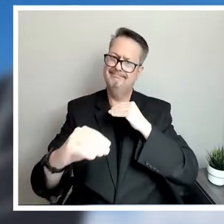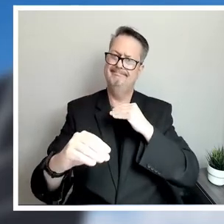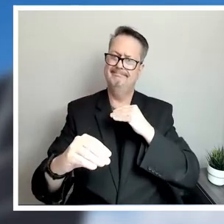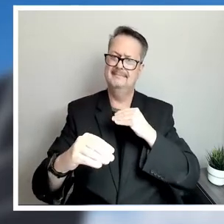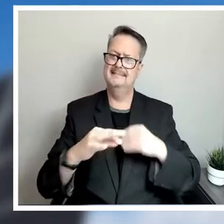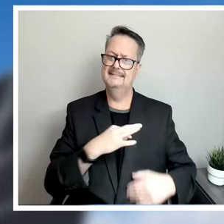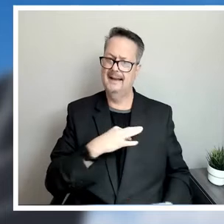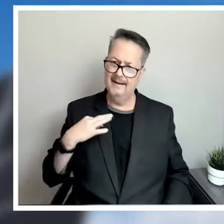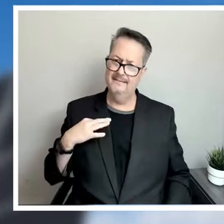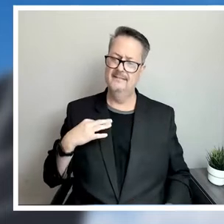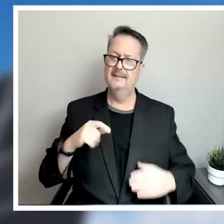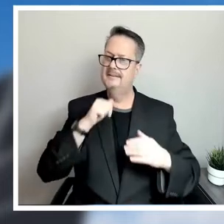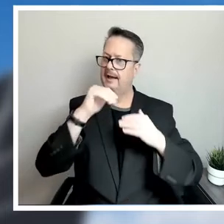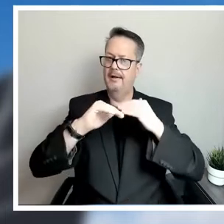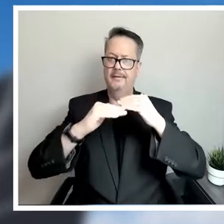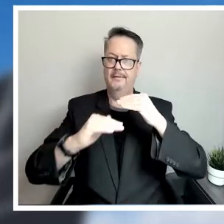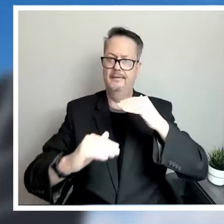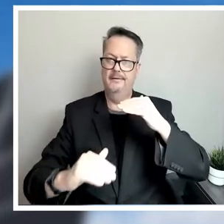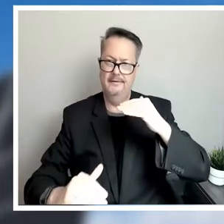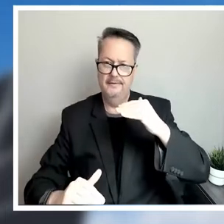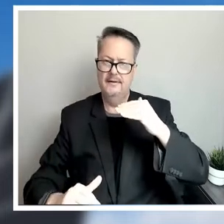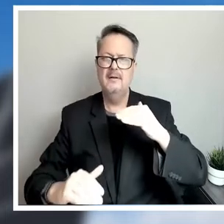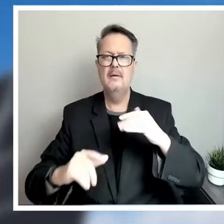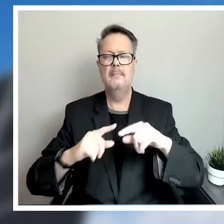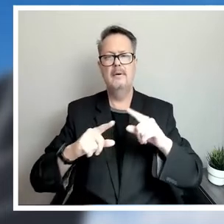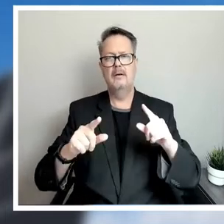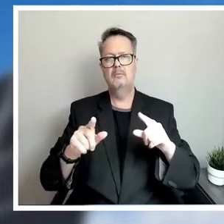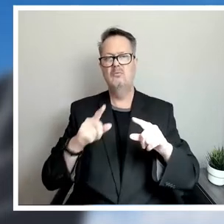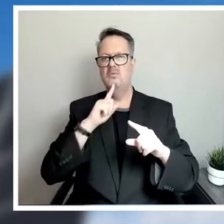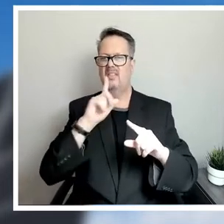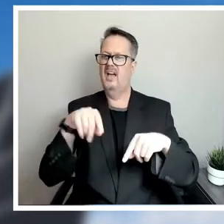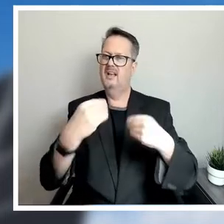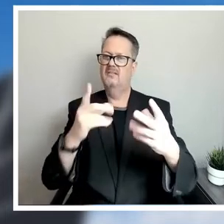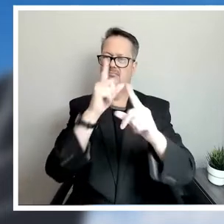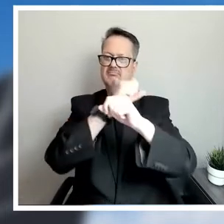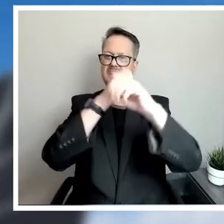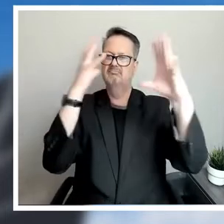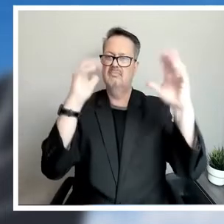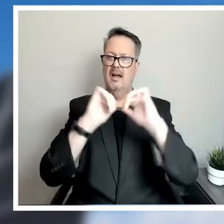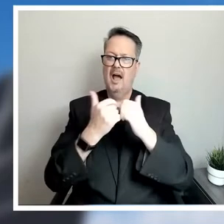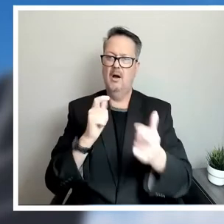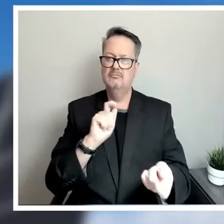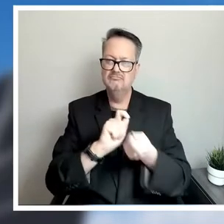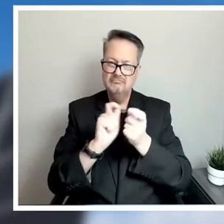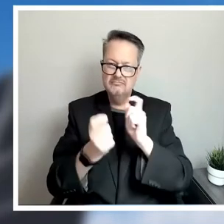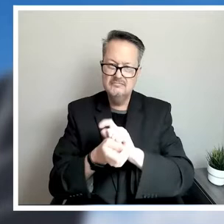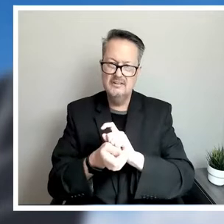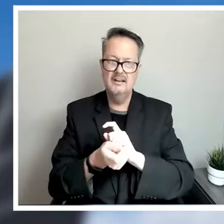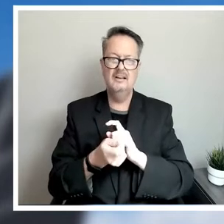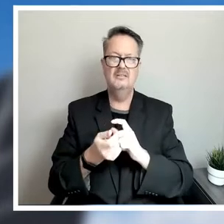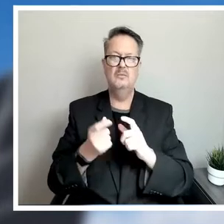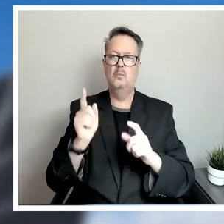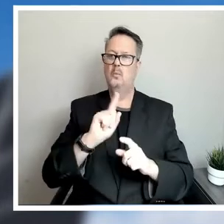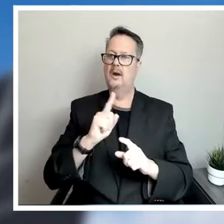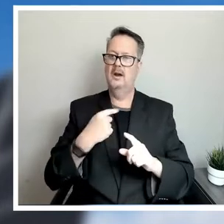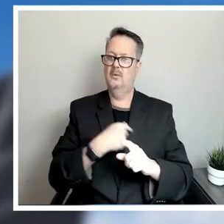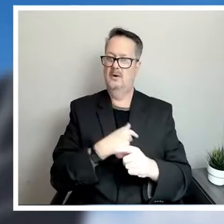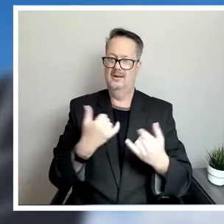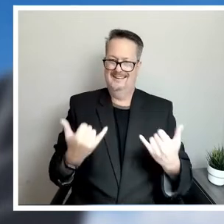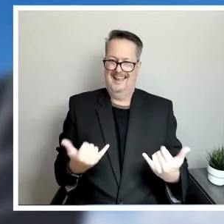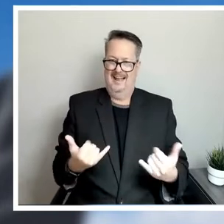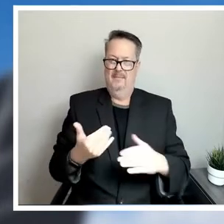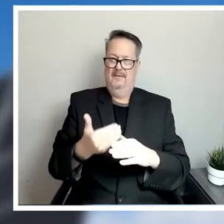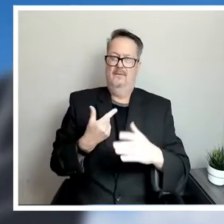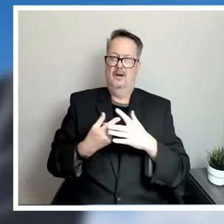But all in all, this helps kind of contextualize how things have changed and kind of where we're at today before I dive in to the actual request.